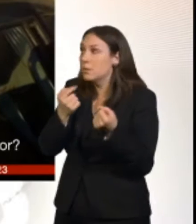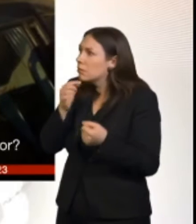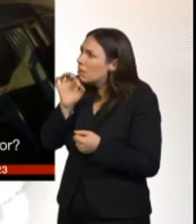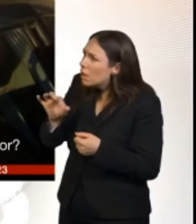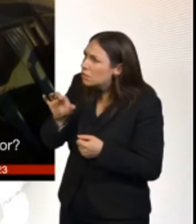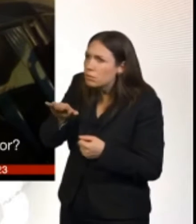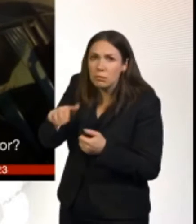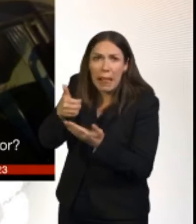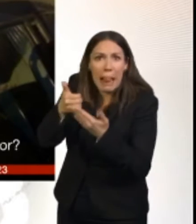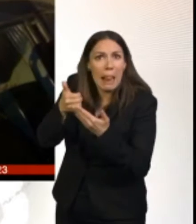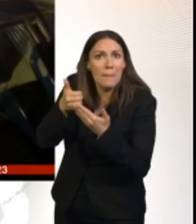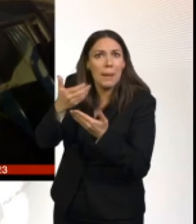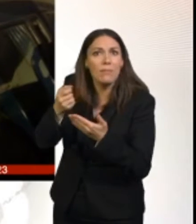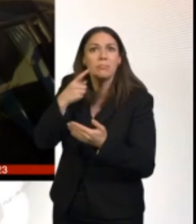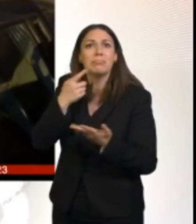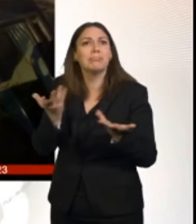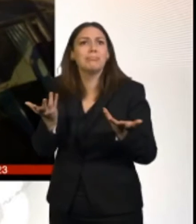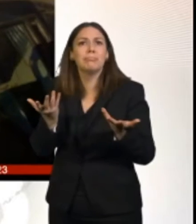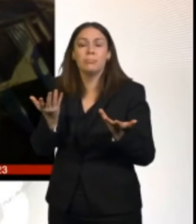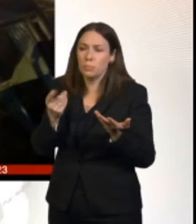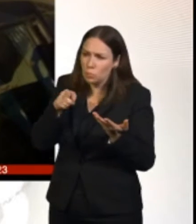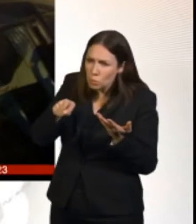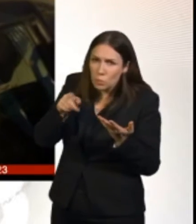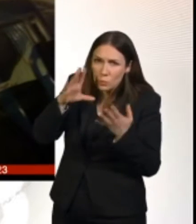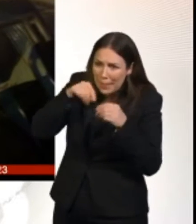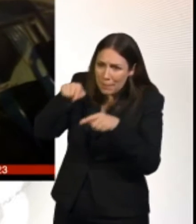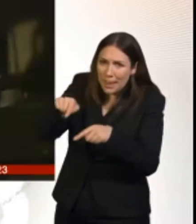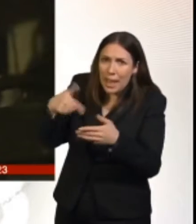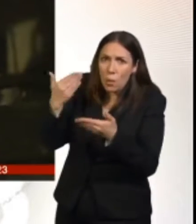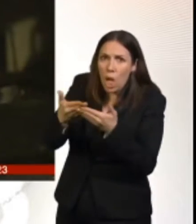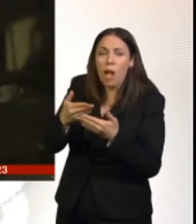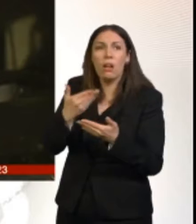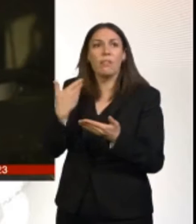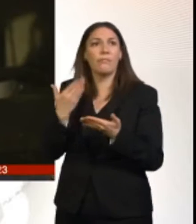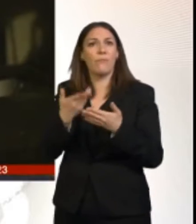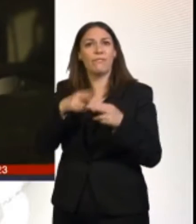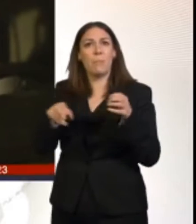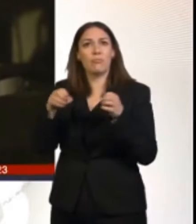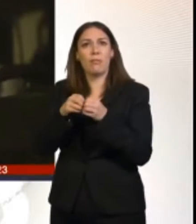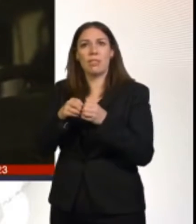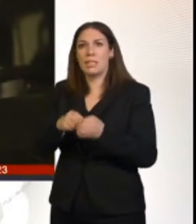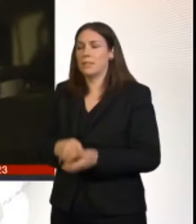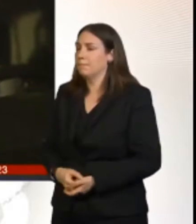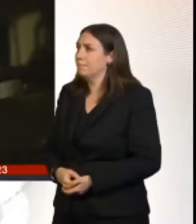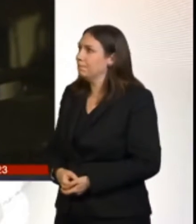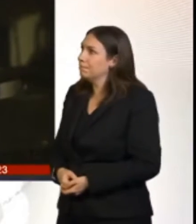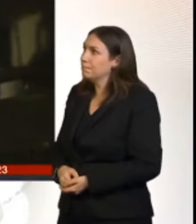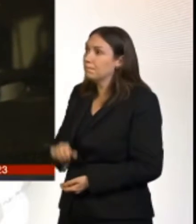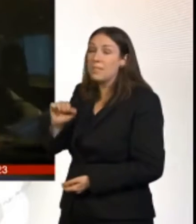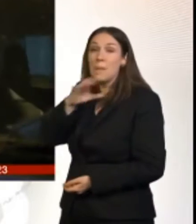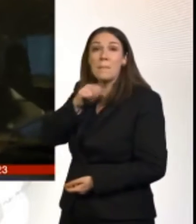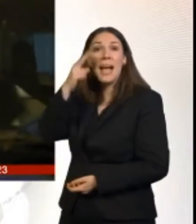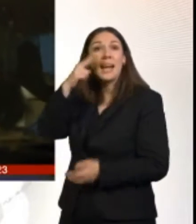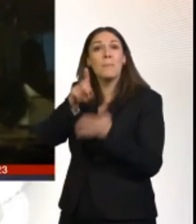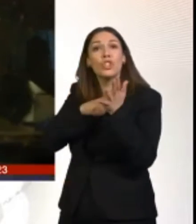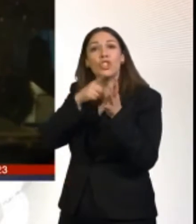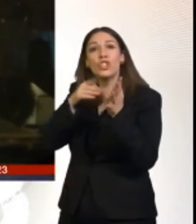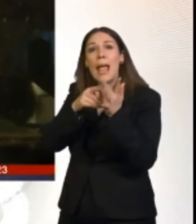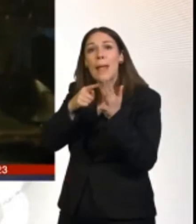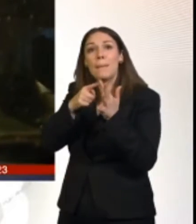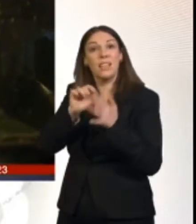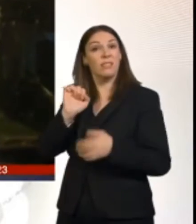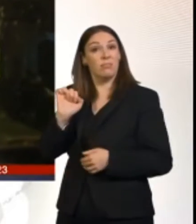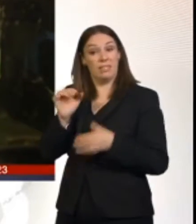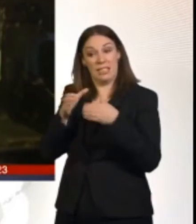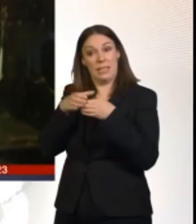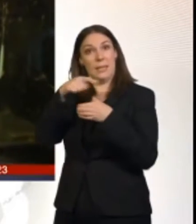How long have you been sleeping here for? February. February. Jamie and his team from London Street Rescue are trying to help the